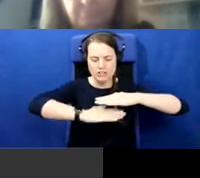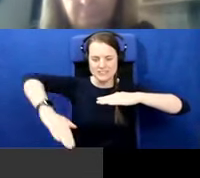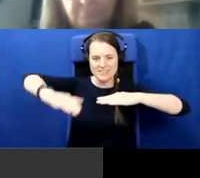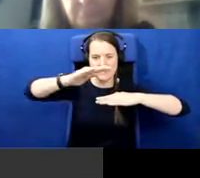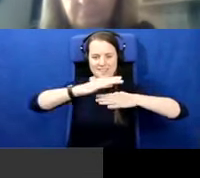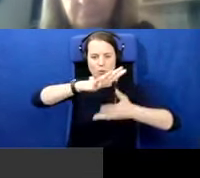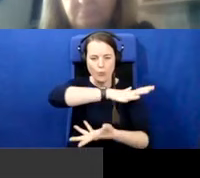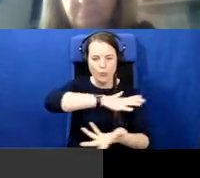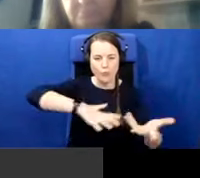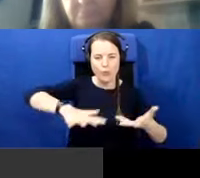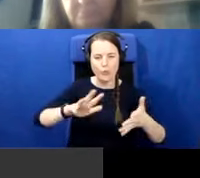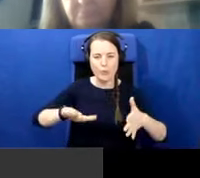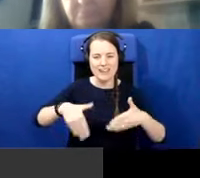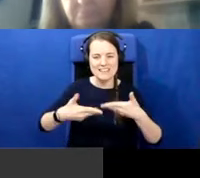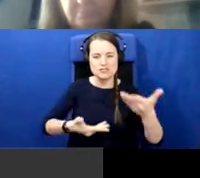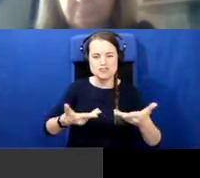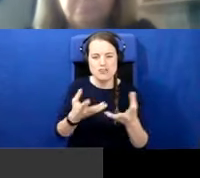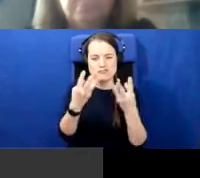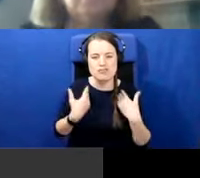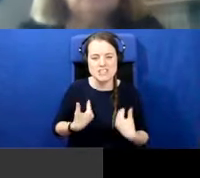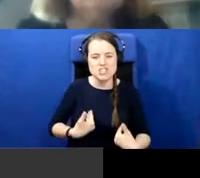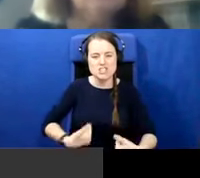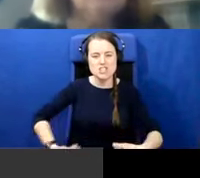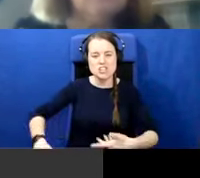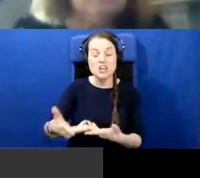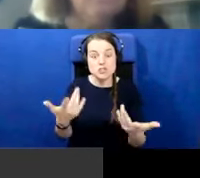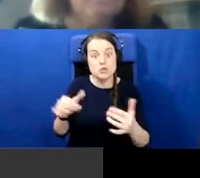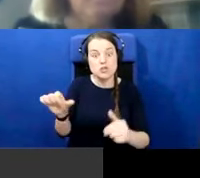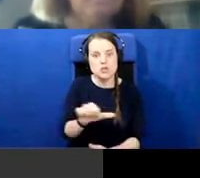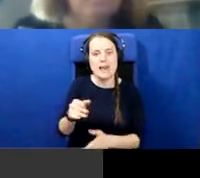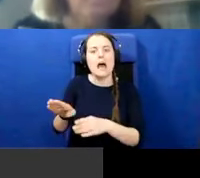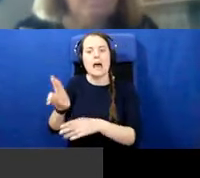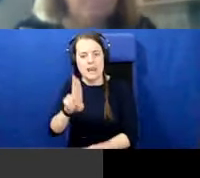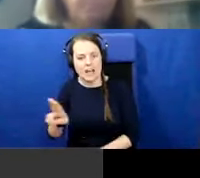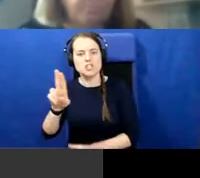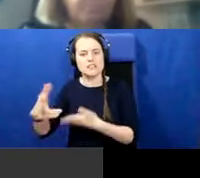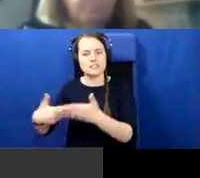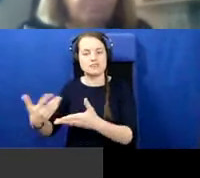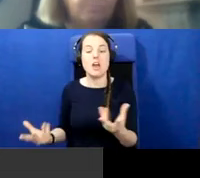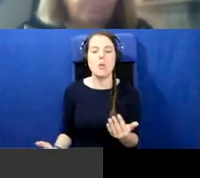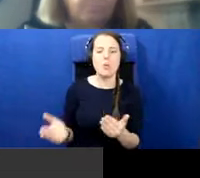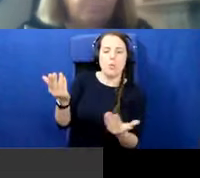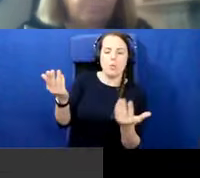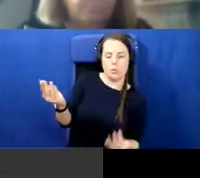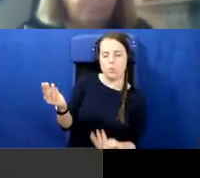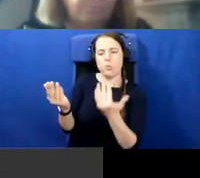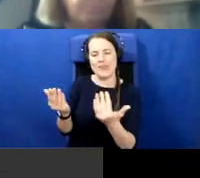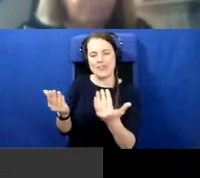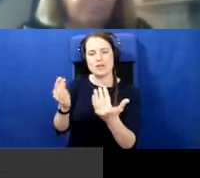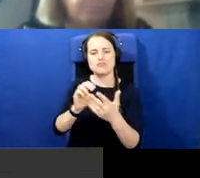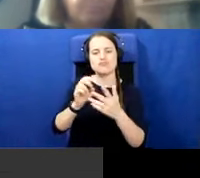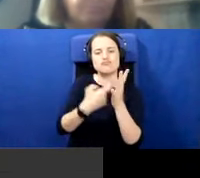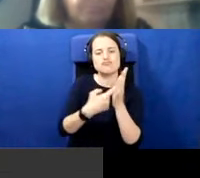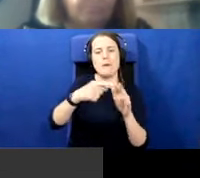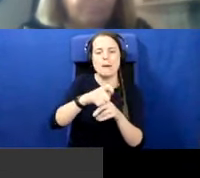be a Unionist history alongside the Republican history, alongside nationalist constitutional history, or whatever you want to call it. And you would give